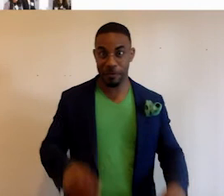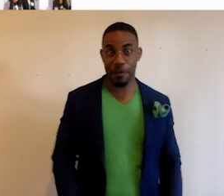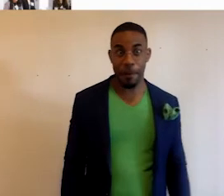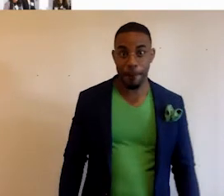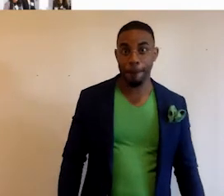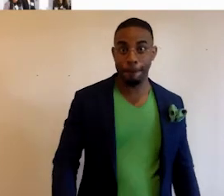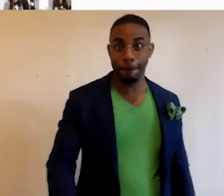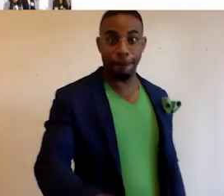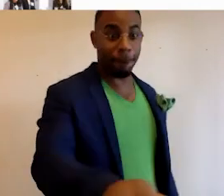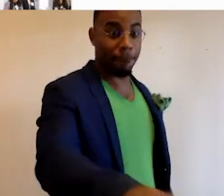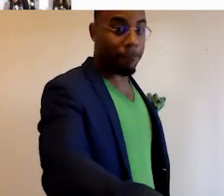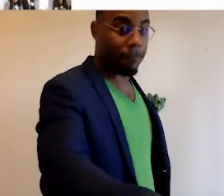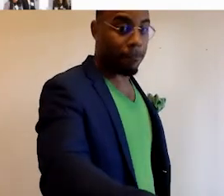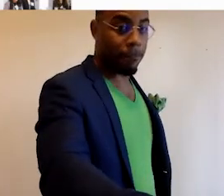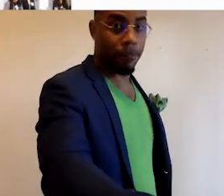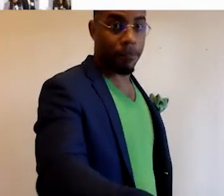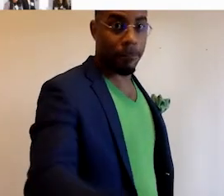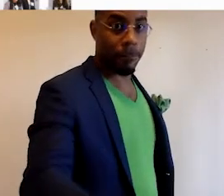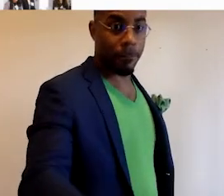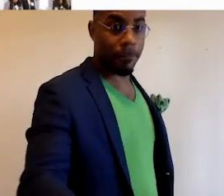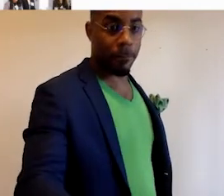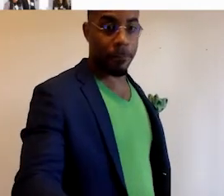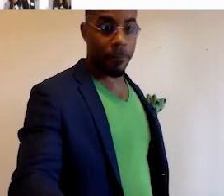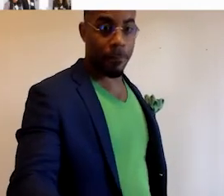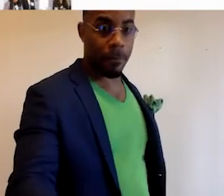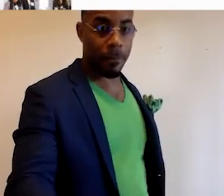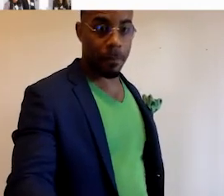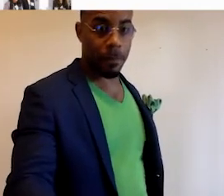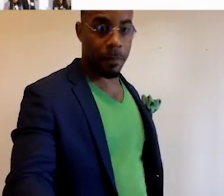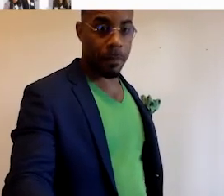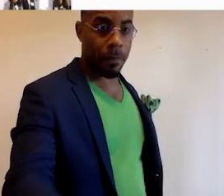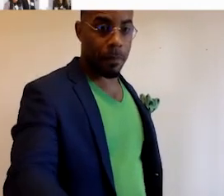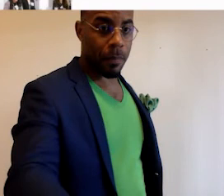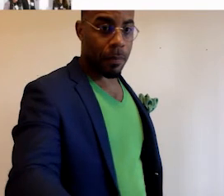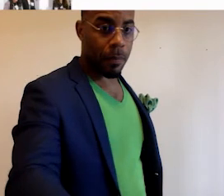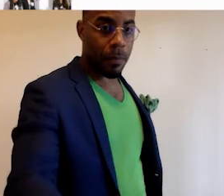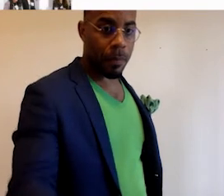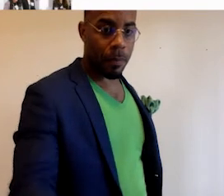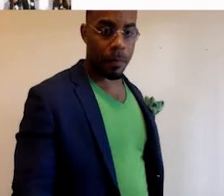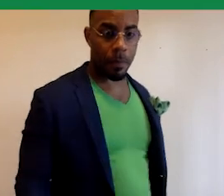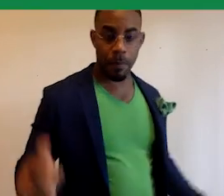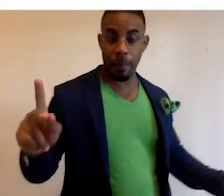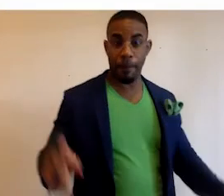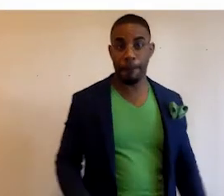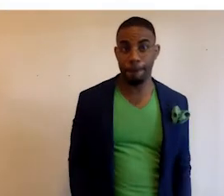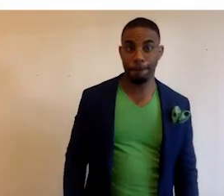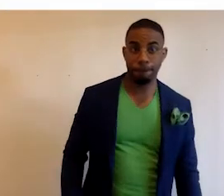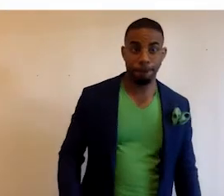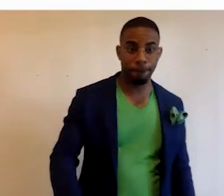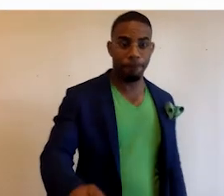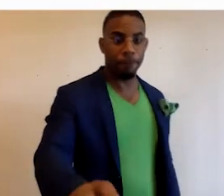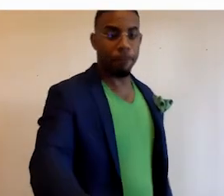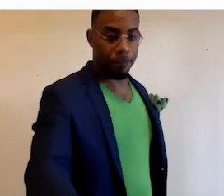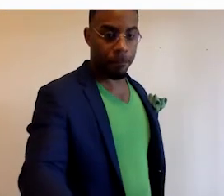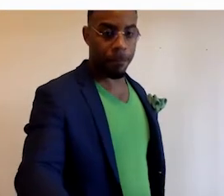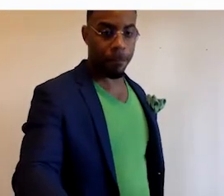Oh, oh, can we just do the last slide then? Put the last slide up or go to my screen? Okay. Yeah.